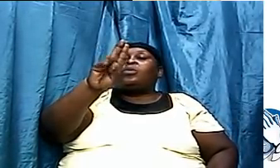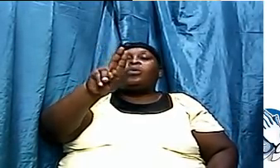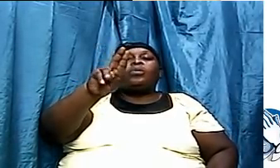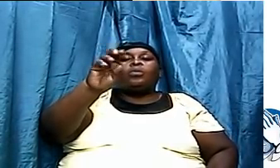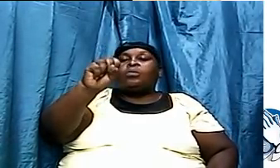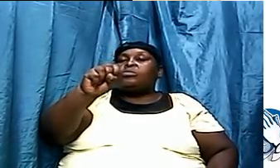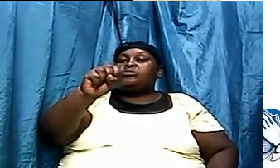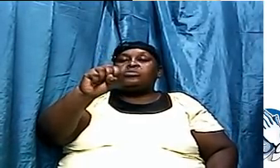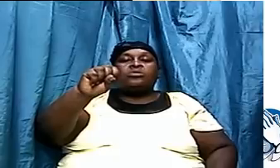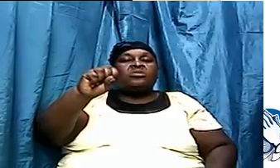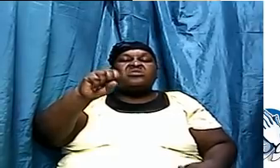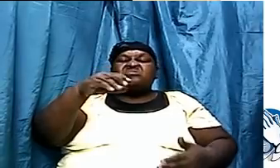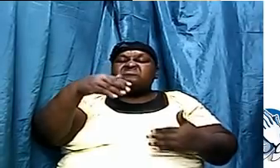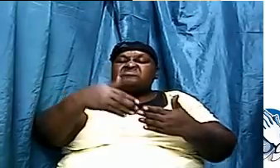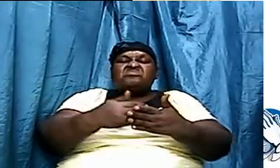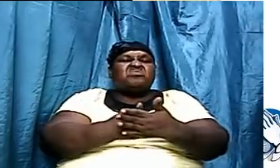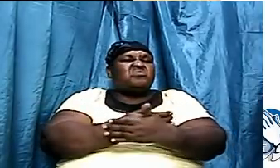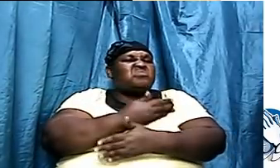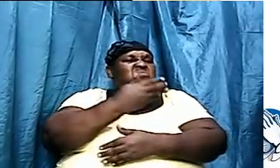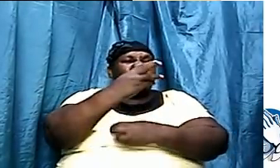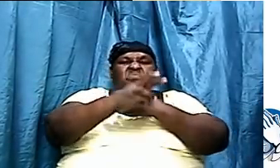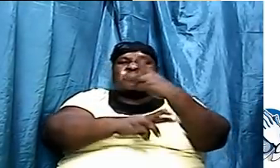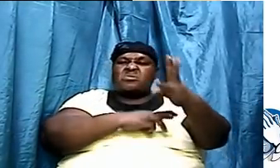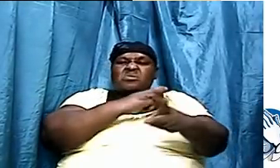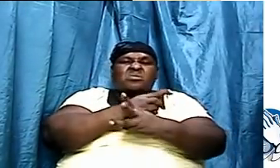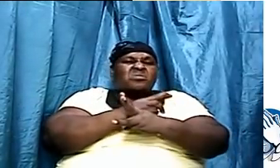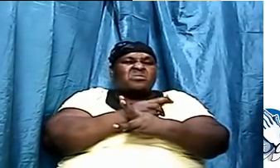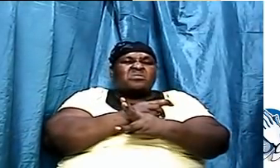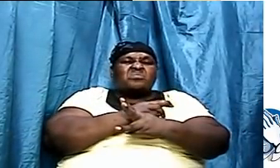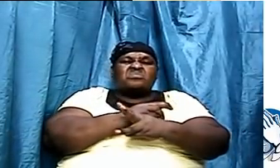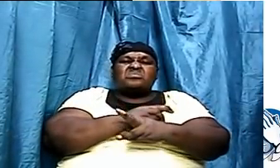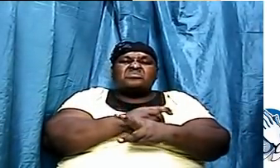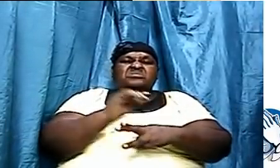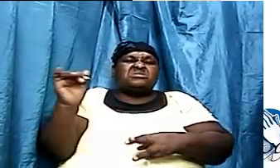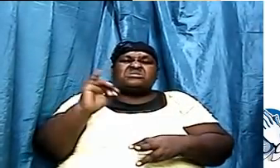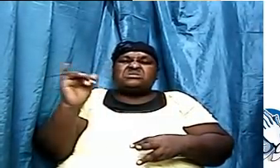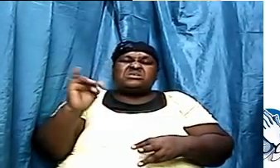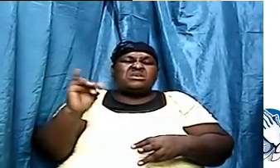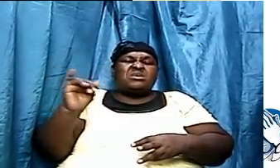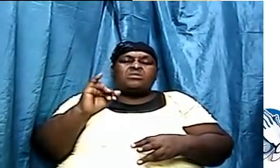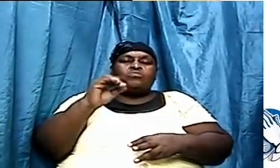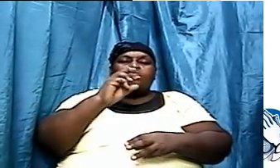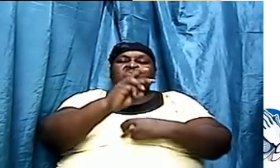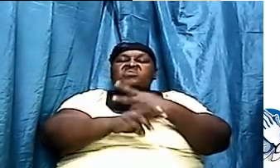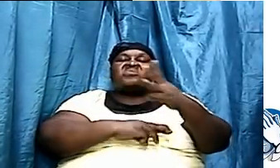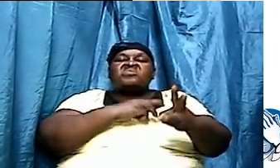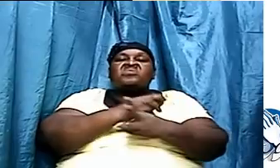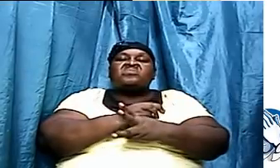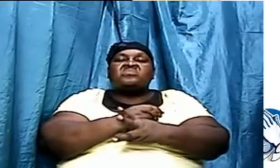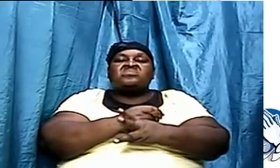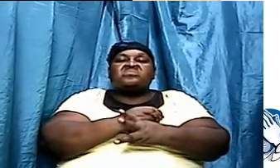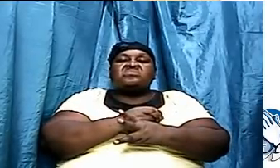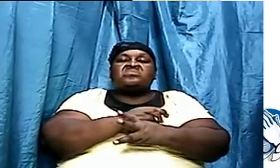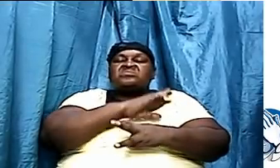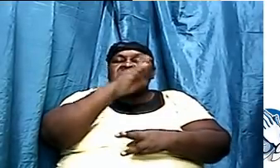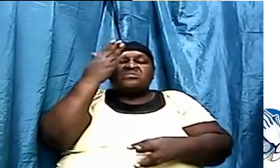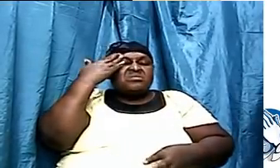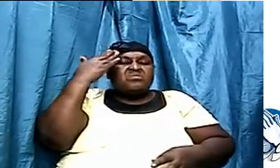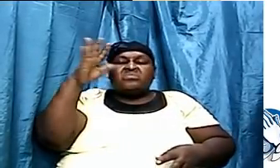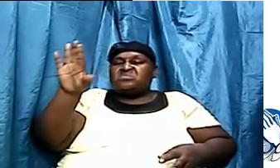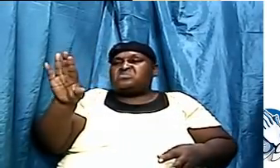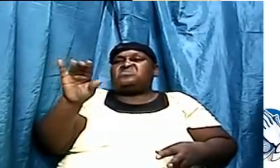It was no new world. was the same world. But I mean, we will understand what he was saying because it was discovered in a sense because he never knew it existed.